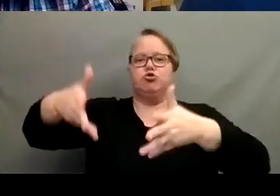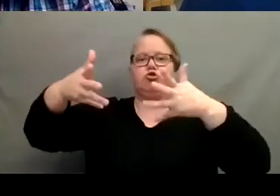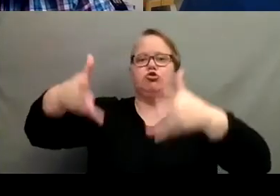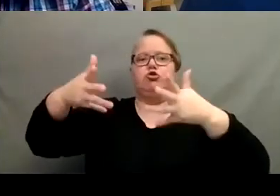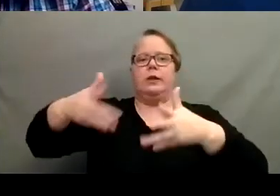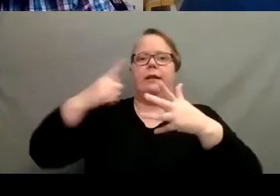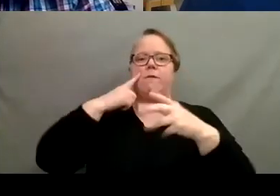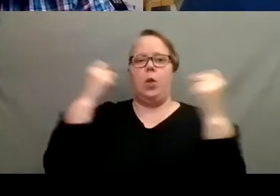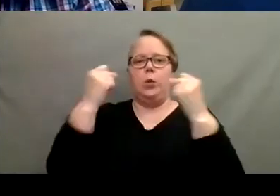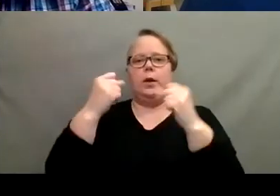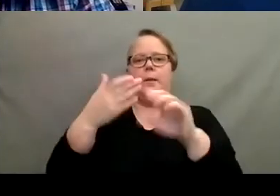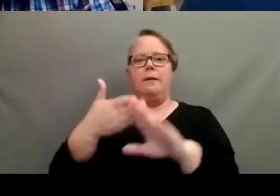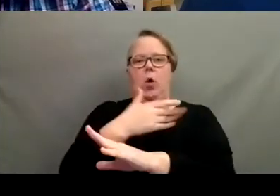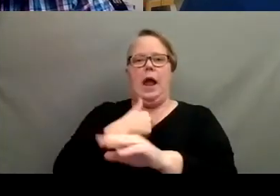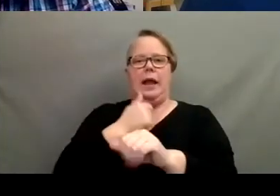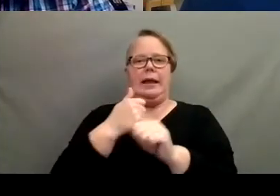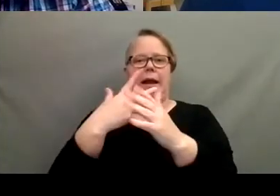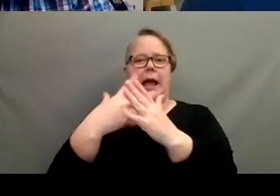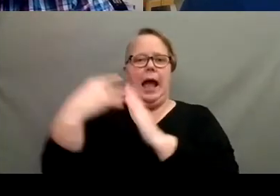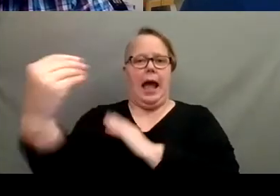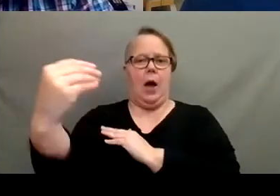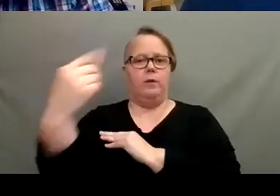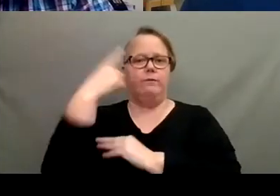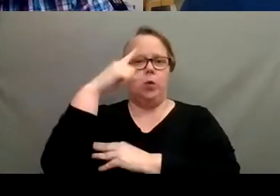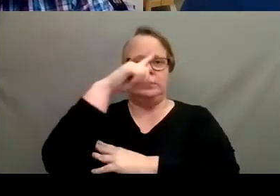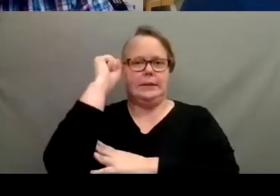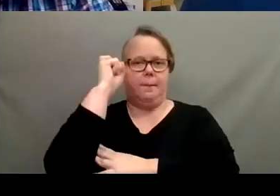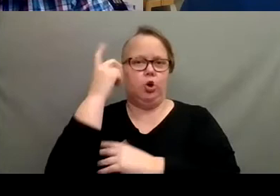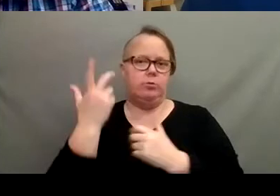can take it back outside for the, the summer basically.